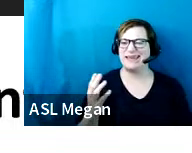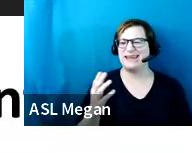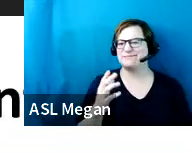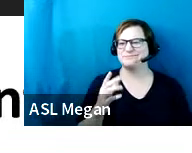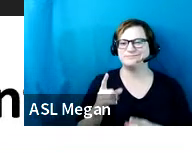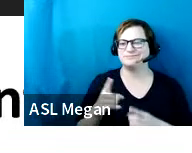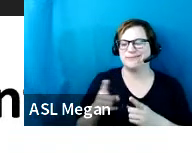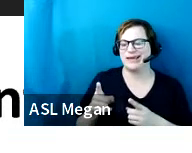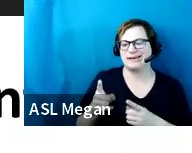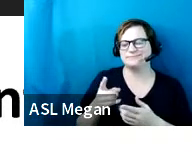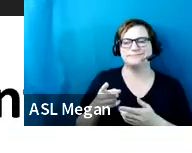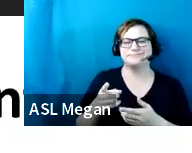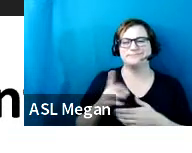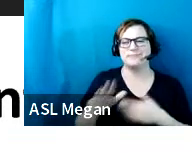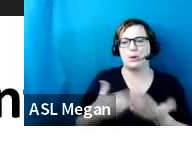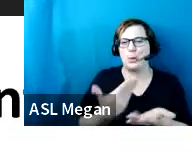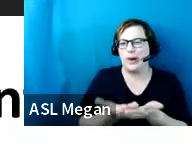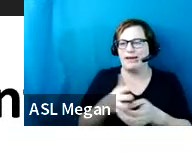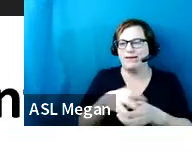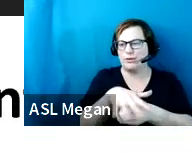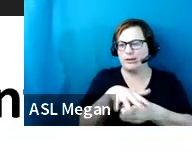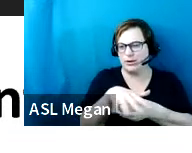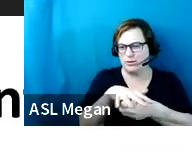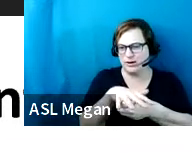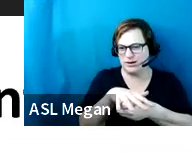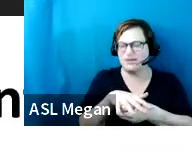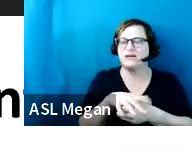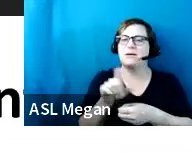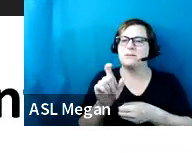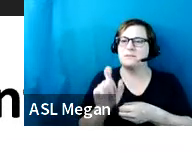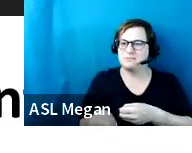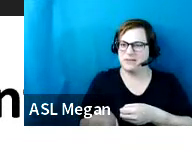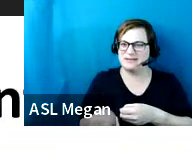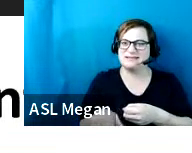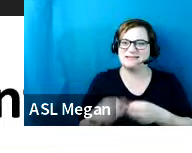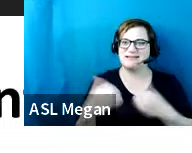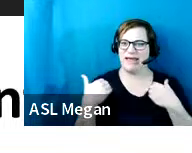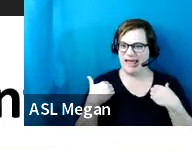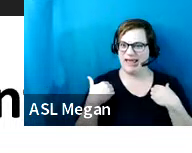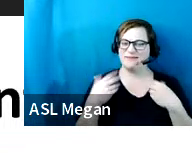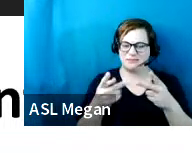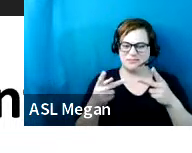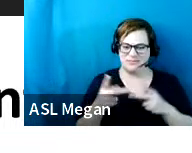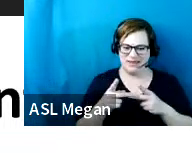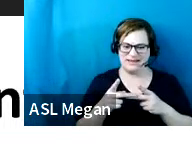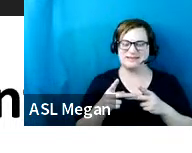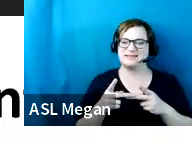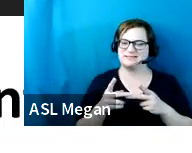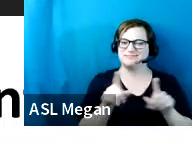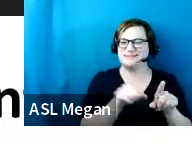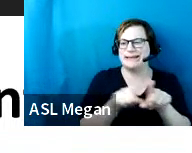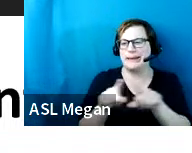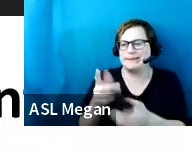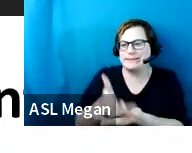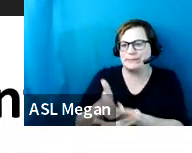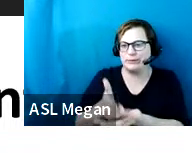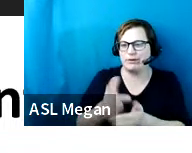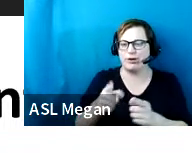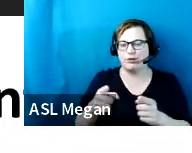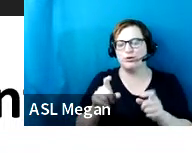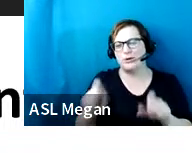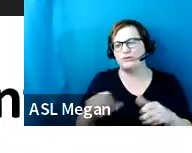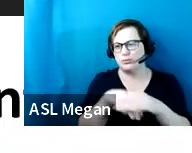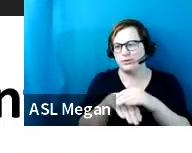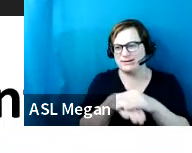point where you would have to have a connection just like parking does to an accessible route.